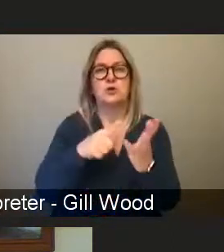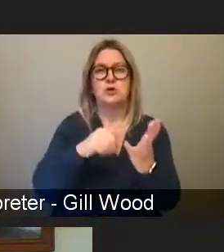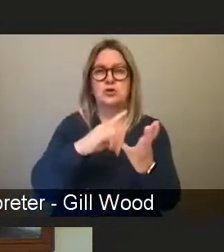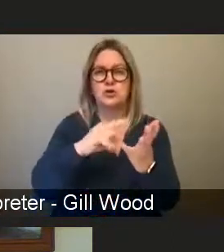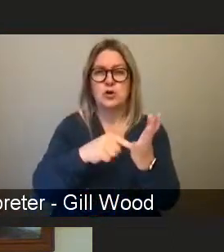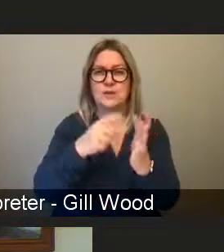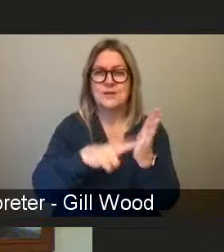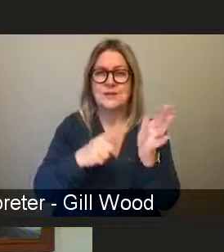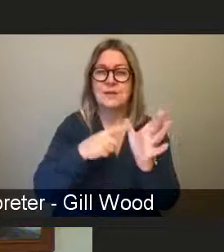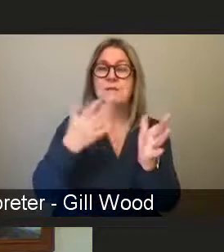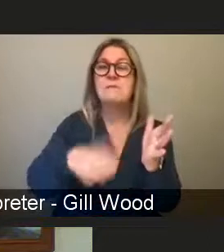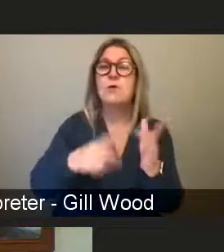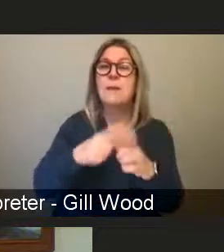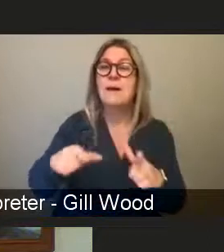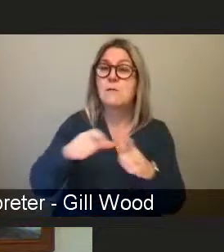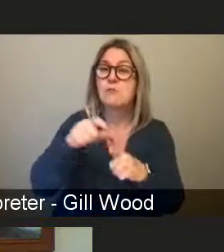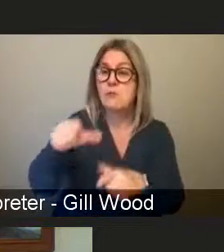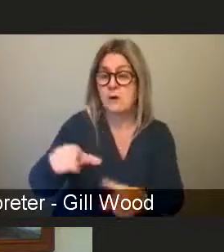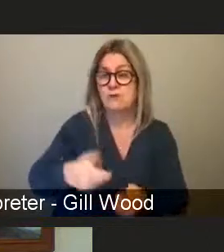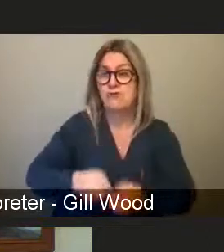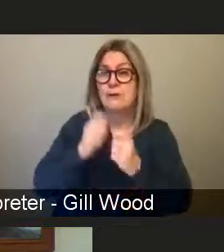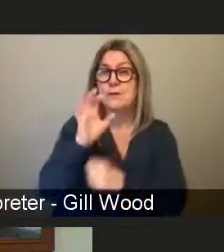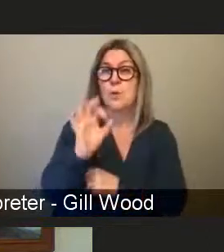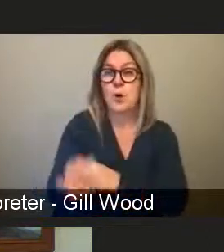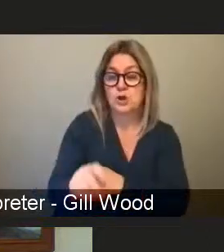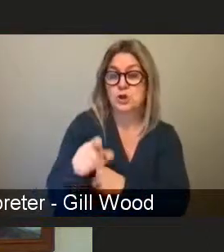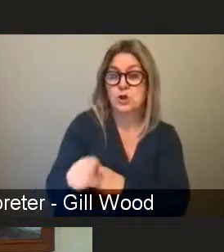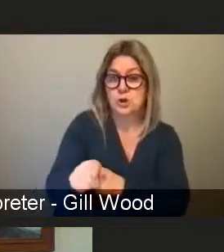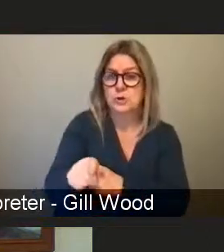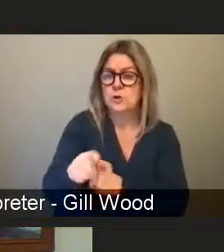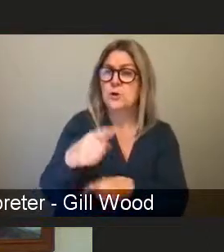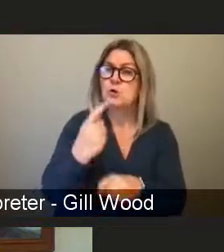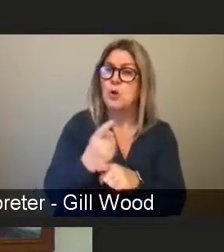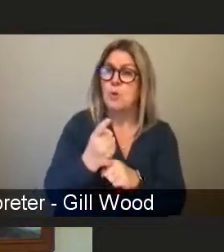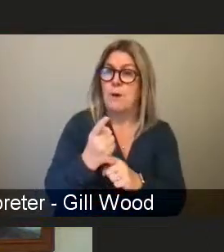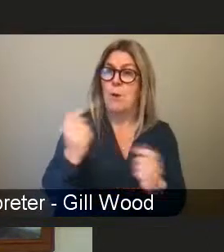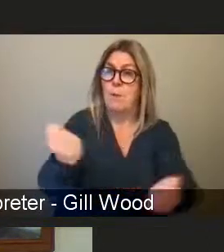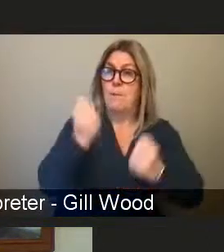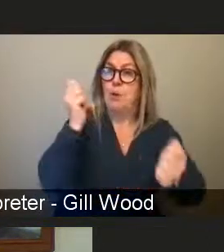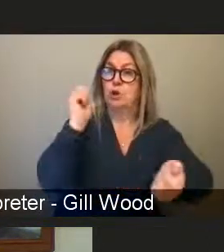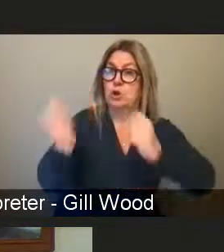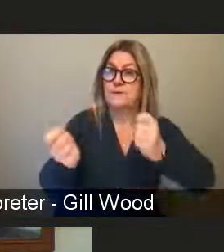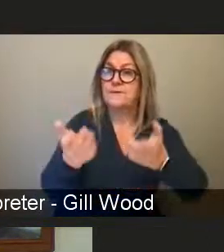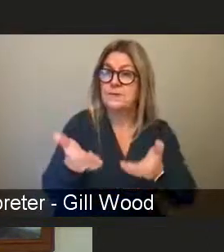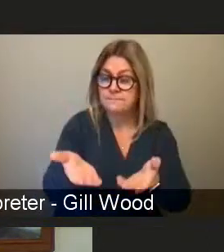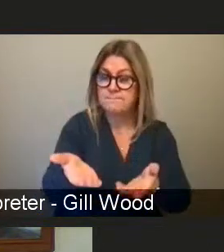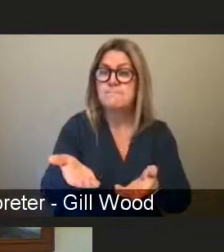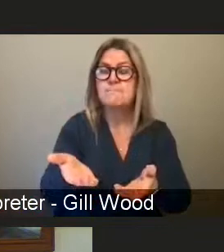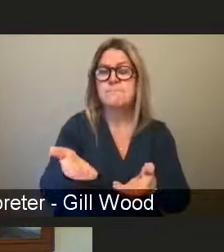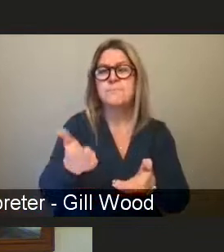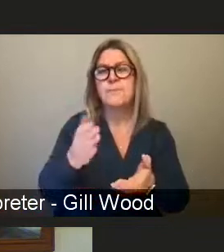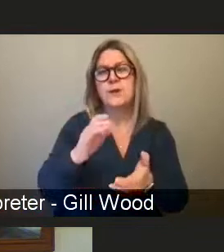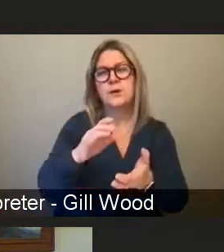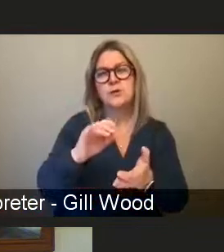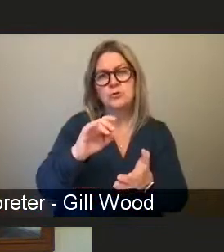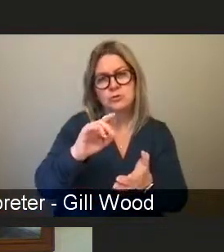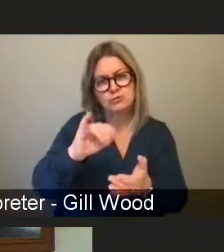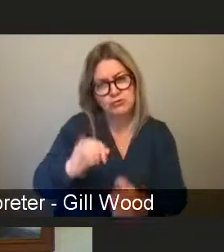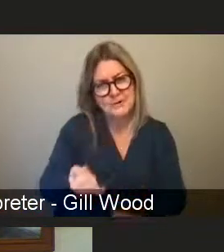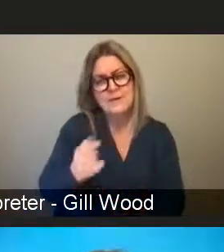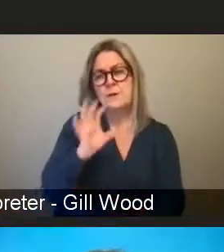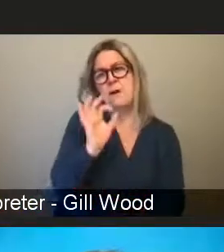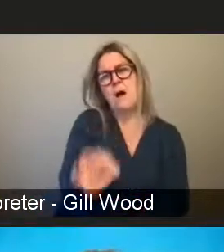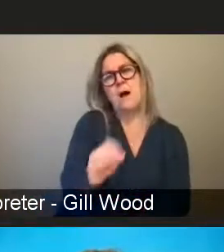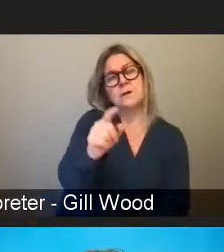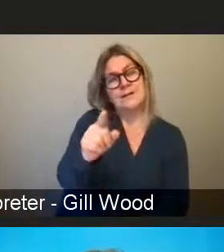think it was you that you were talking about a shift in power being needed. And Justina is asking if do you think the